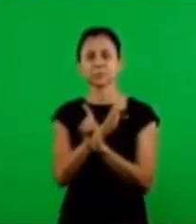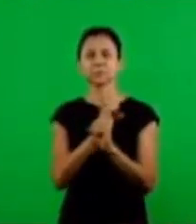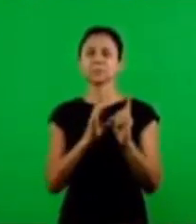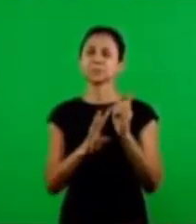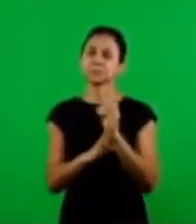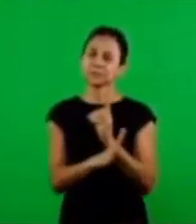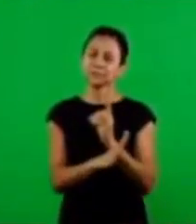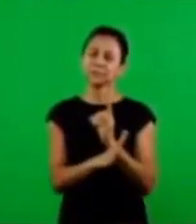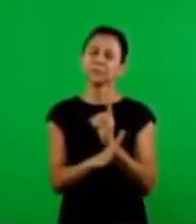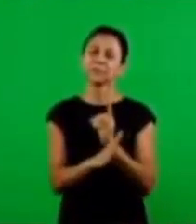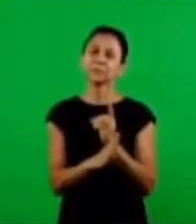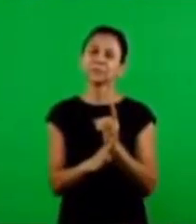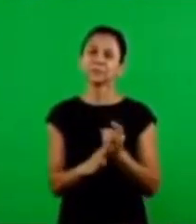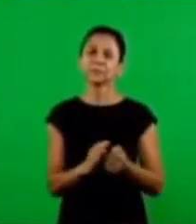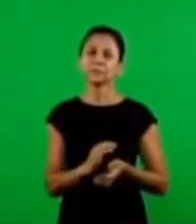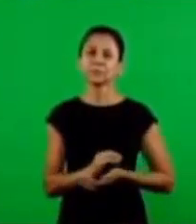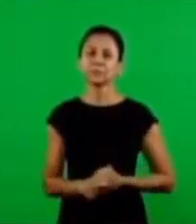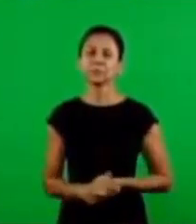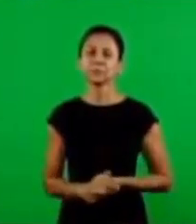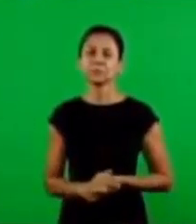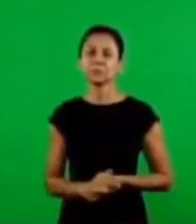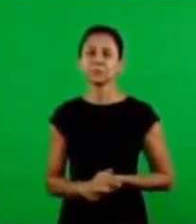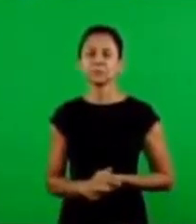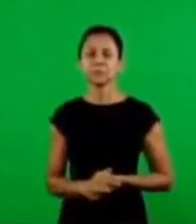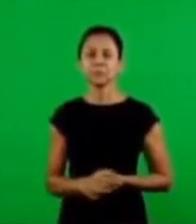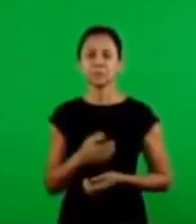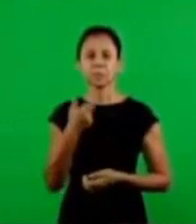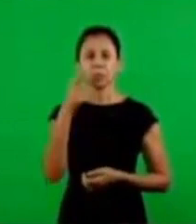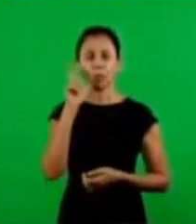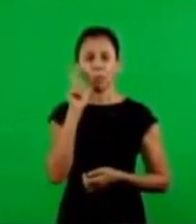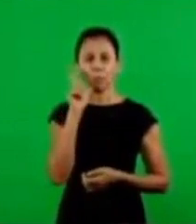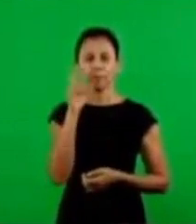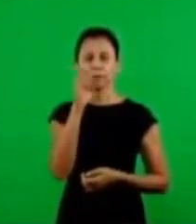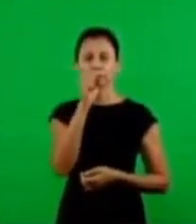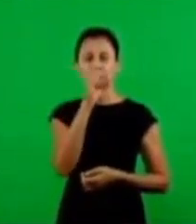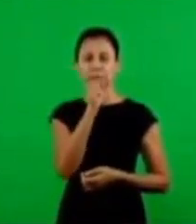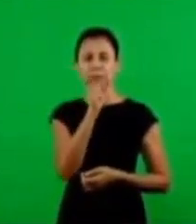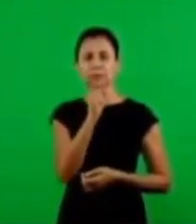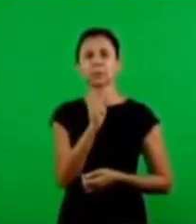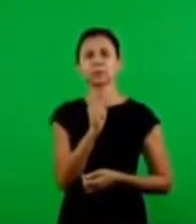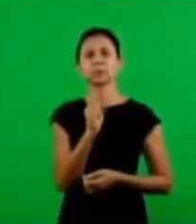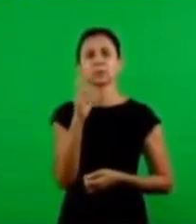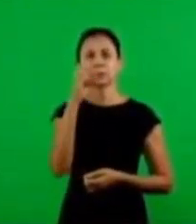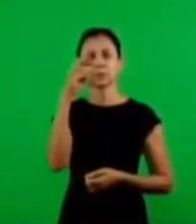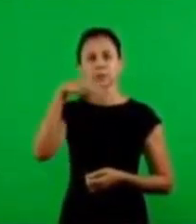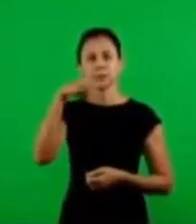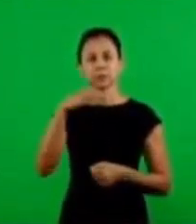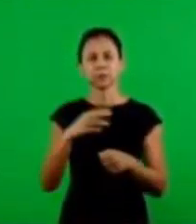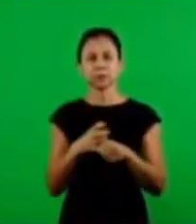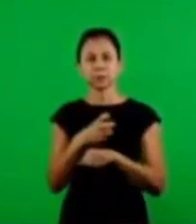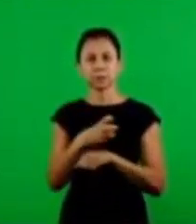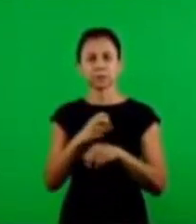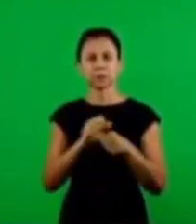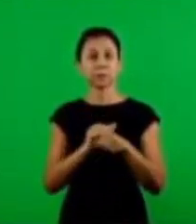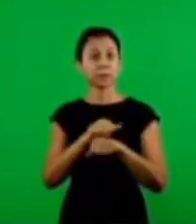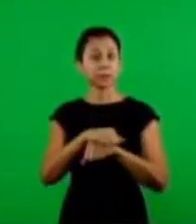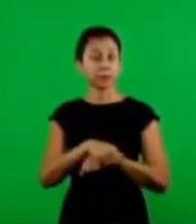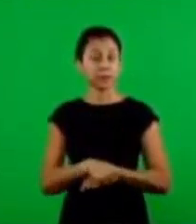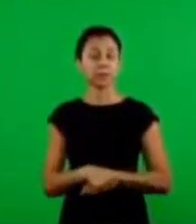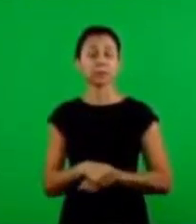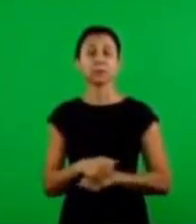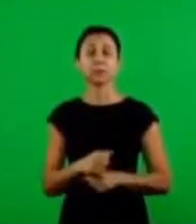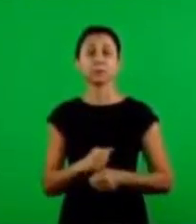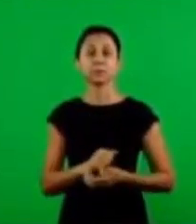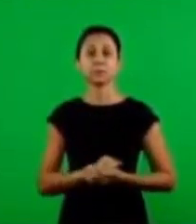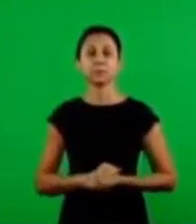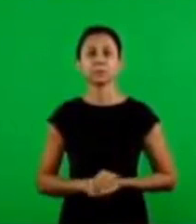broadcast of this Sunday school. We have a seminar in Domingos Martins, a fifth period